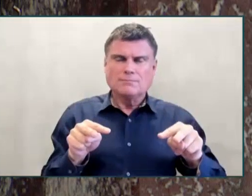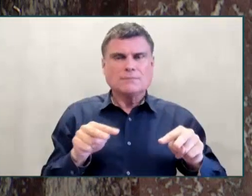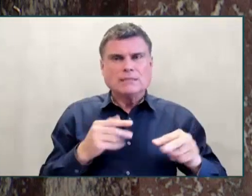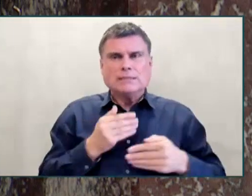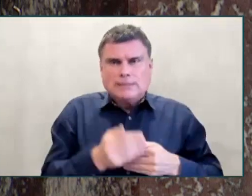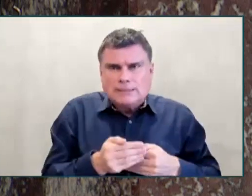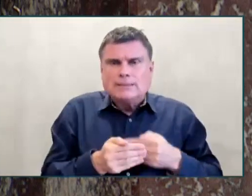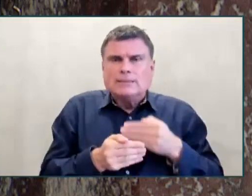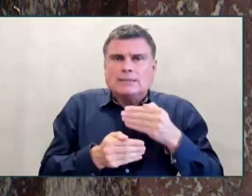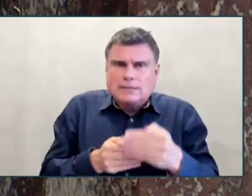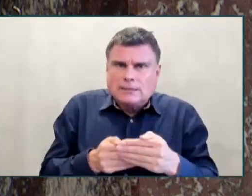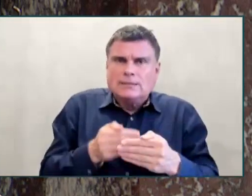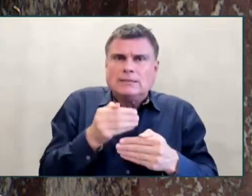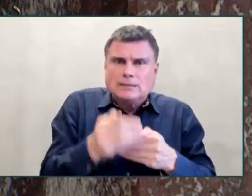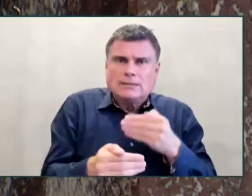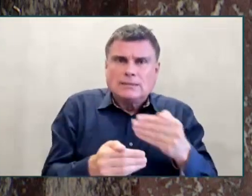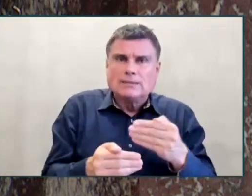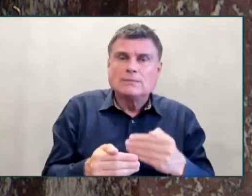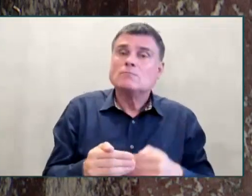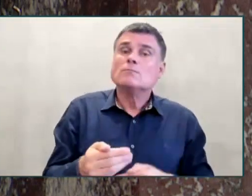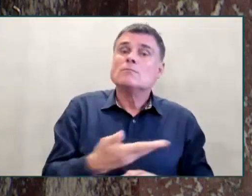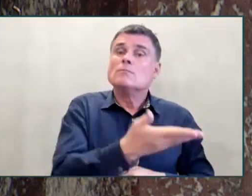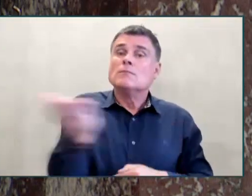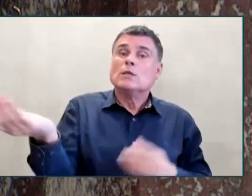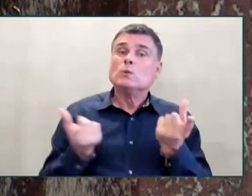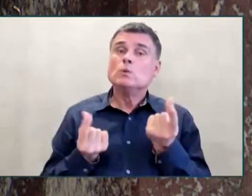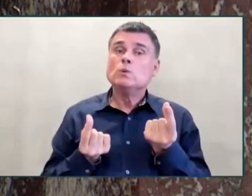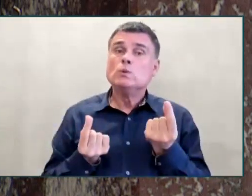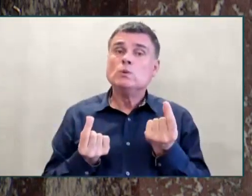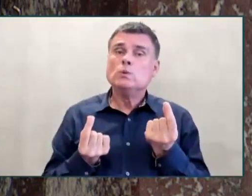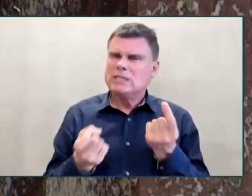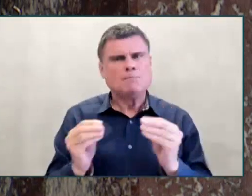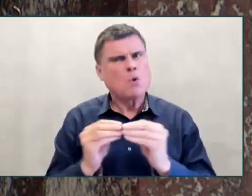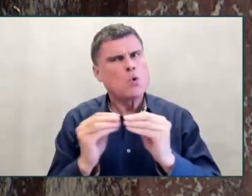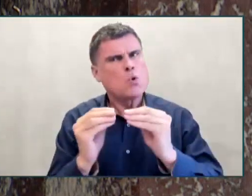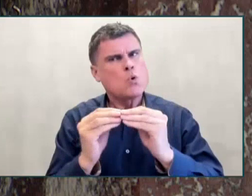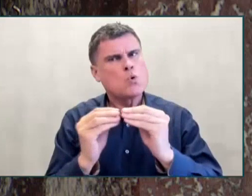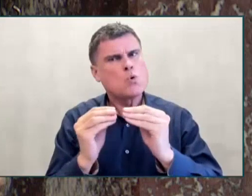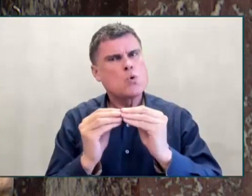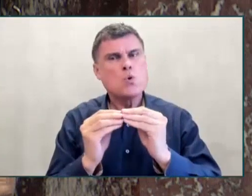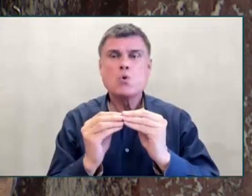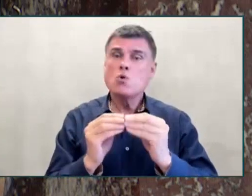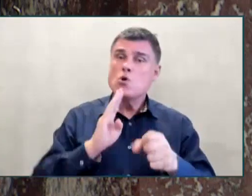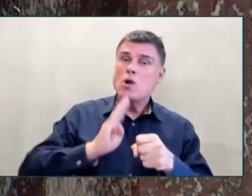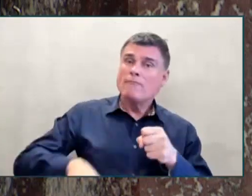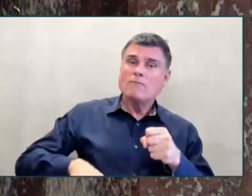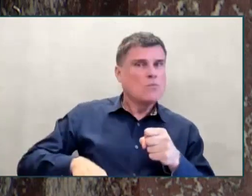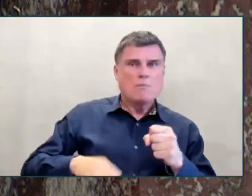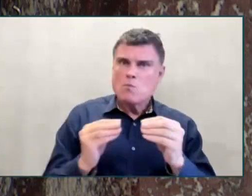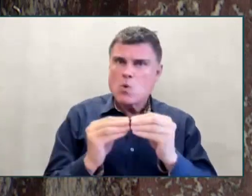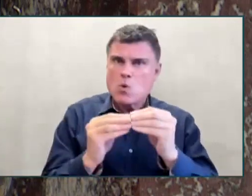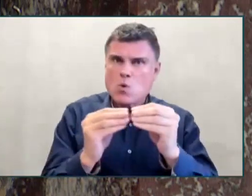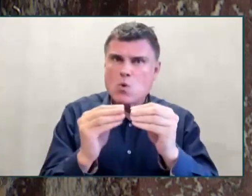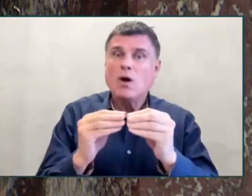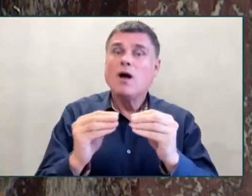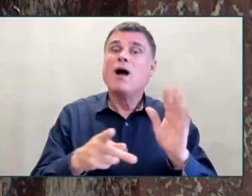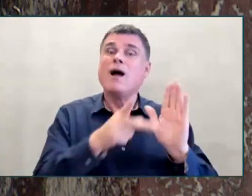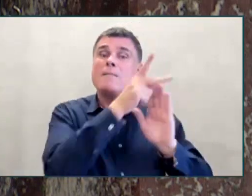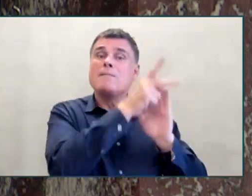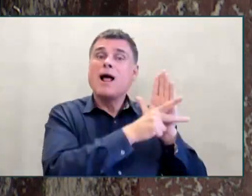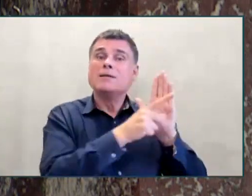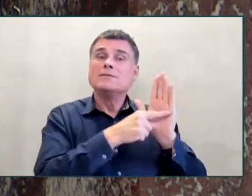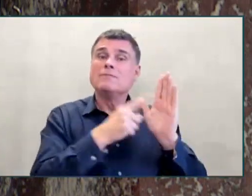It's important to acknowledge that that policy, that broad set of policy that residential and day schools were a part of, were actually about